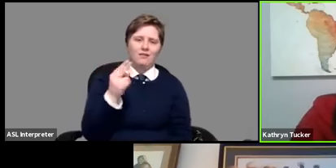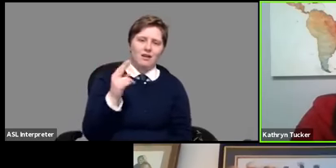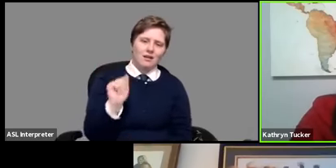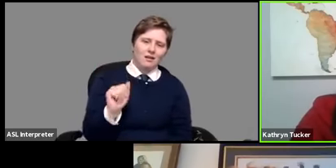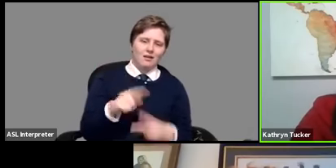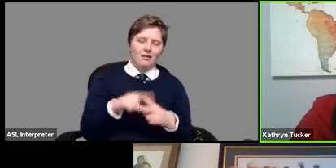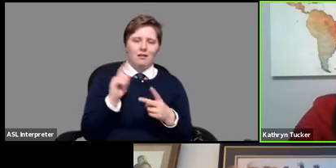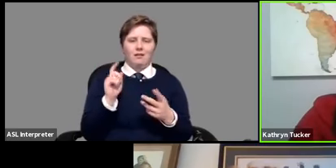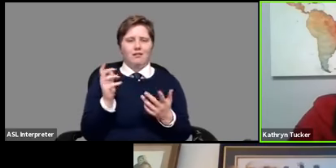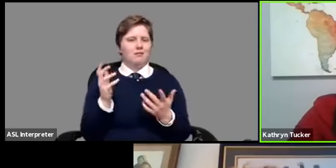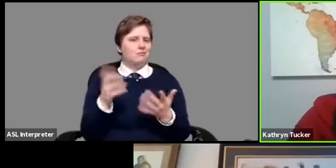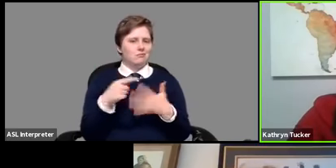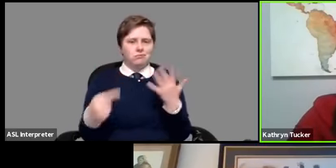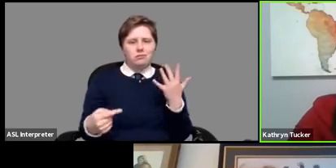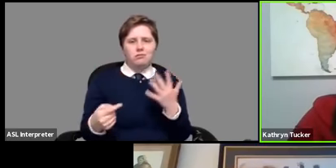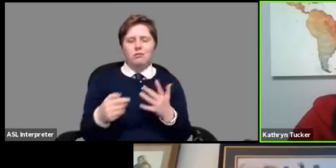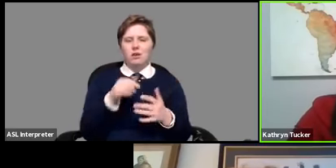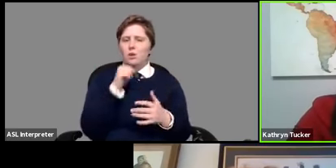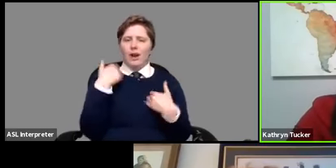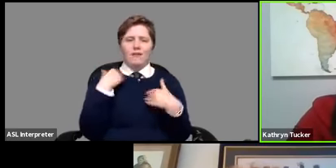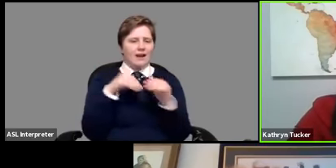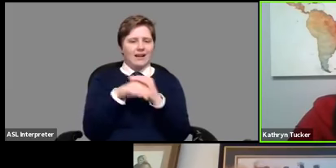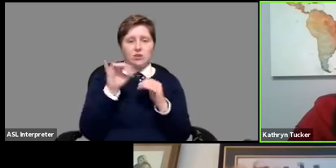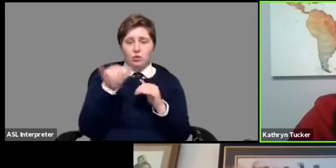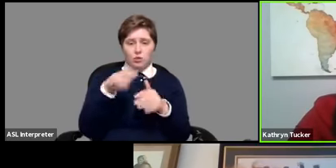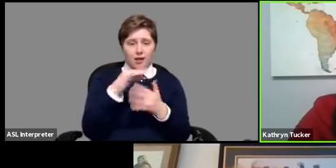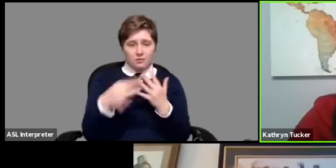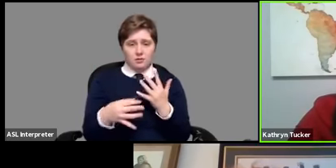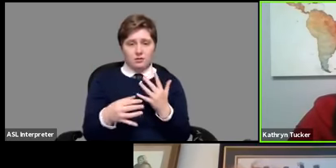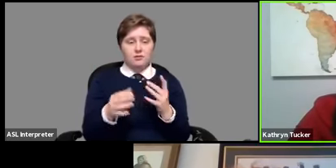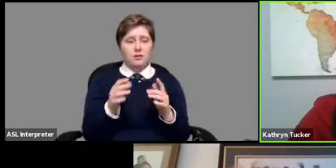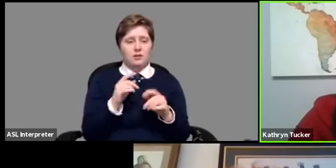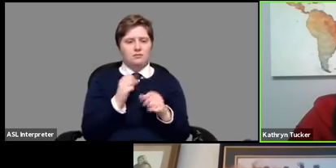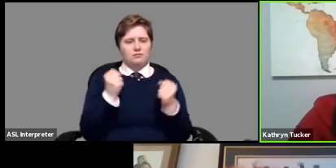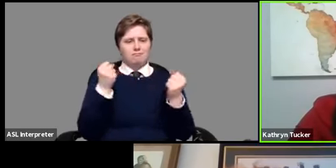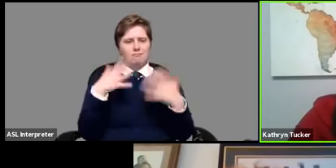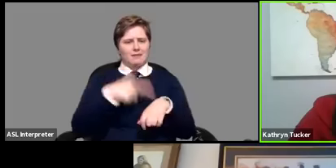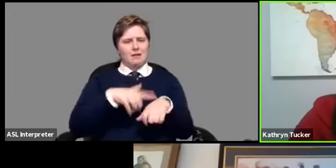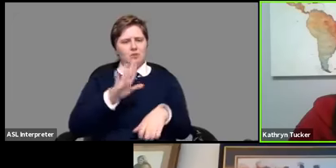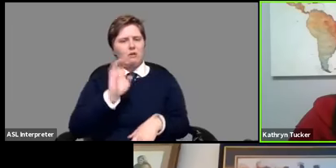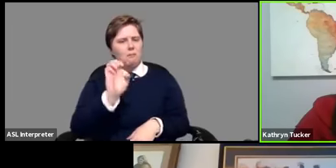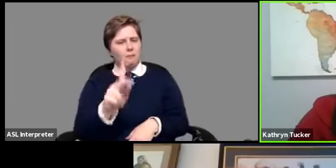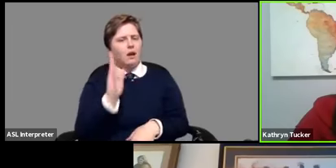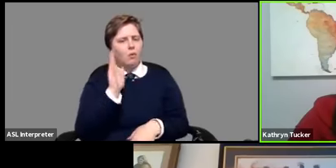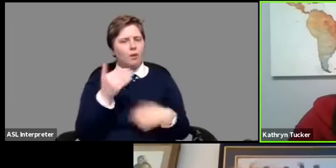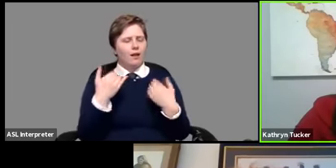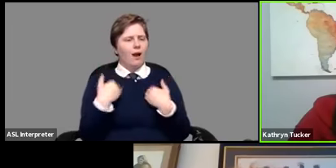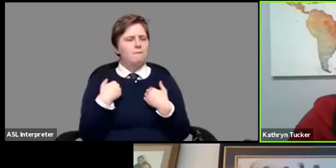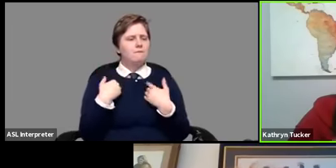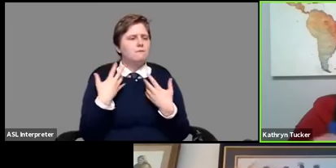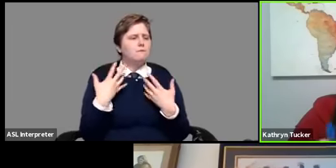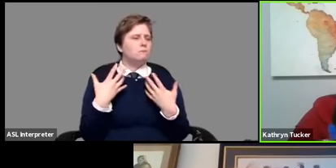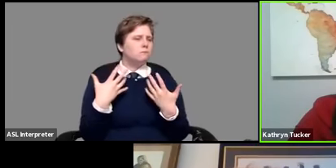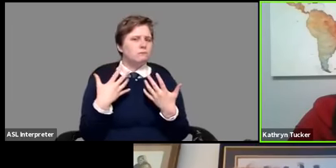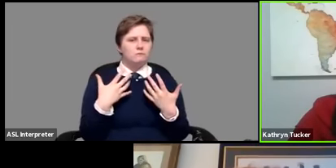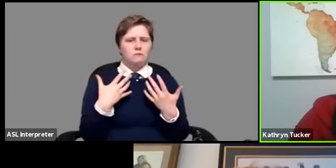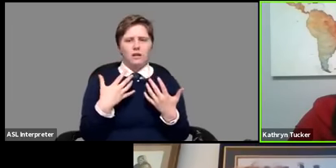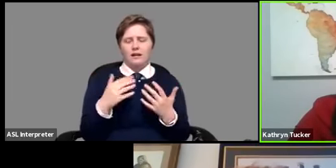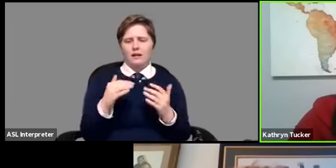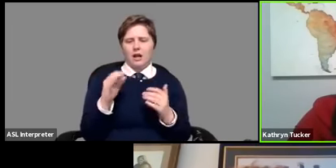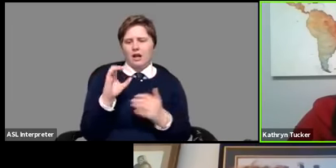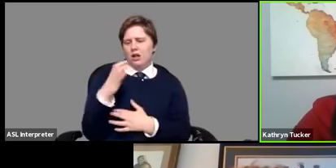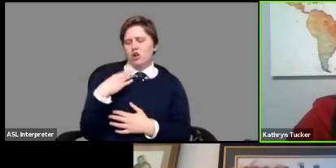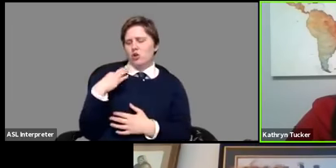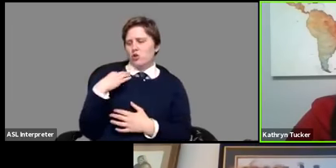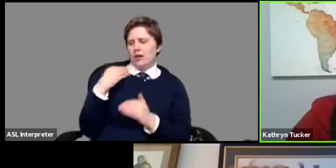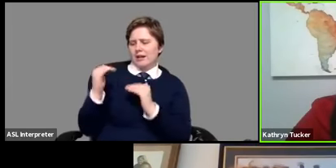and you don't have as much access to those options but you're a lot of times your bank will have just a a layered credit um